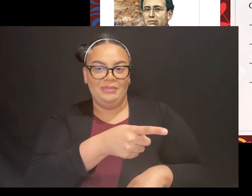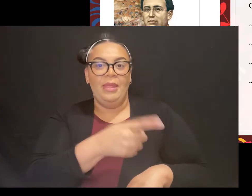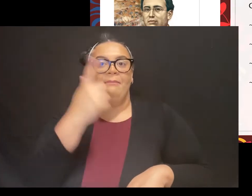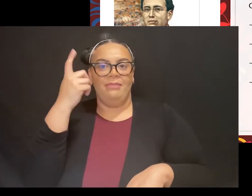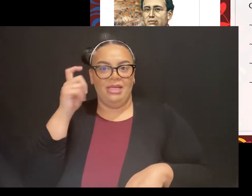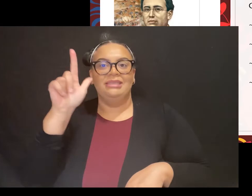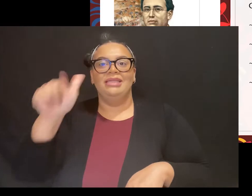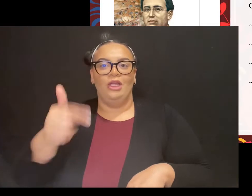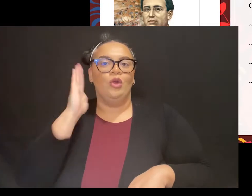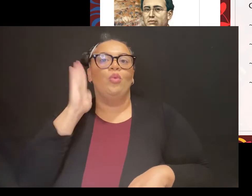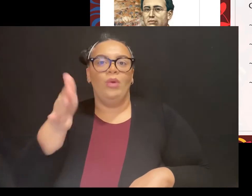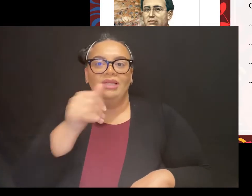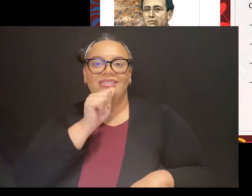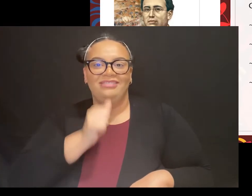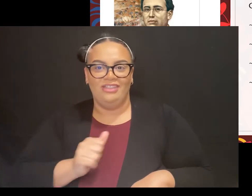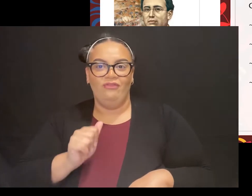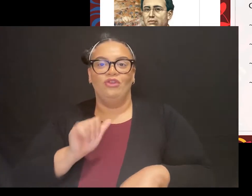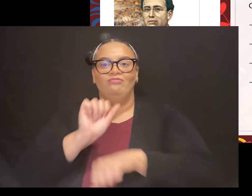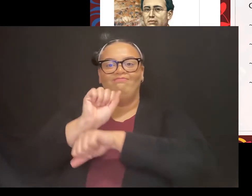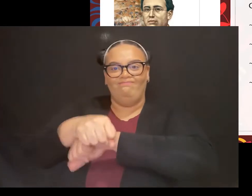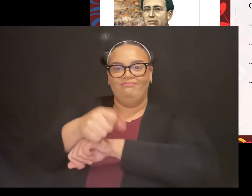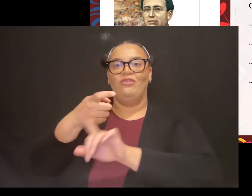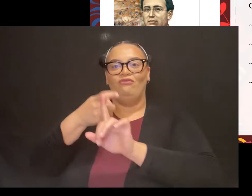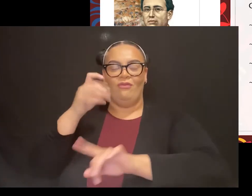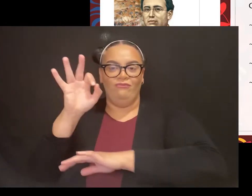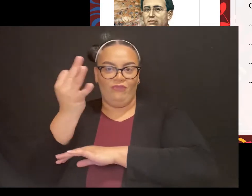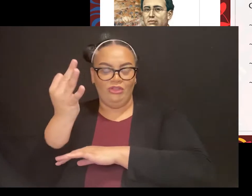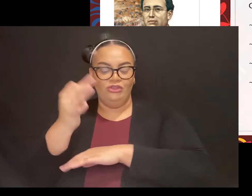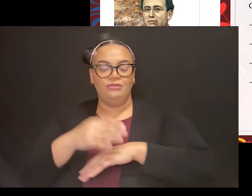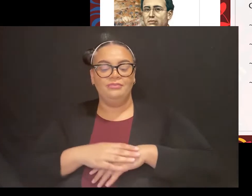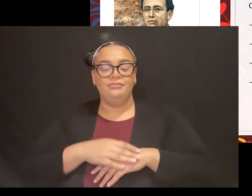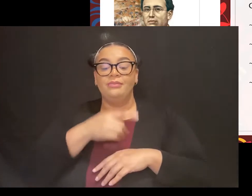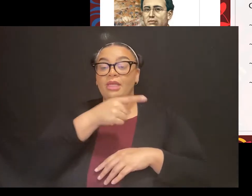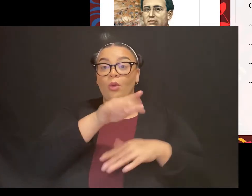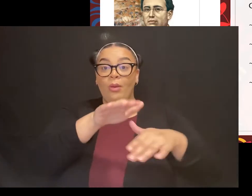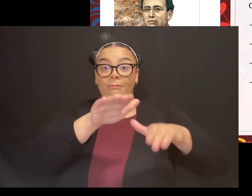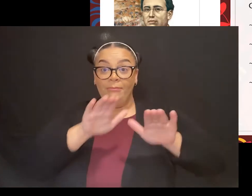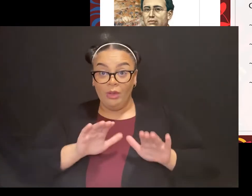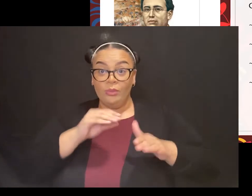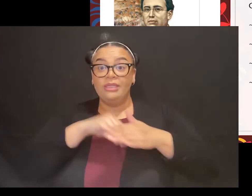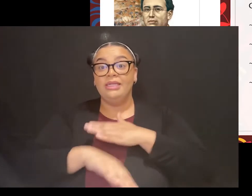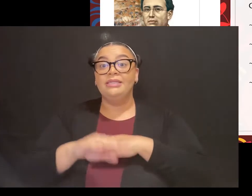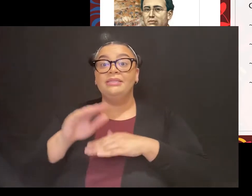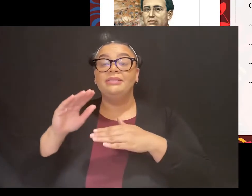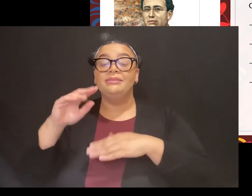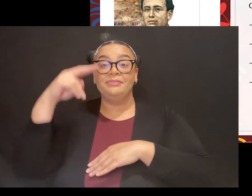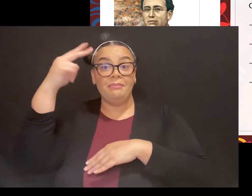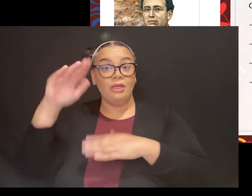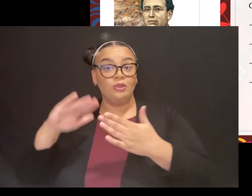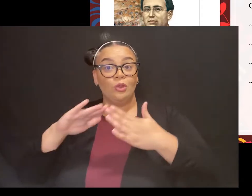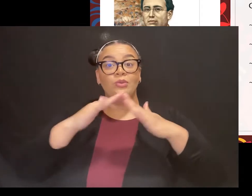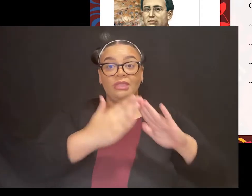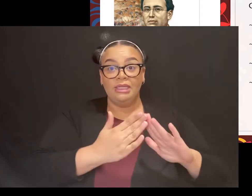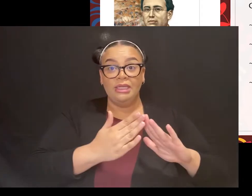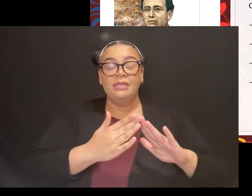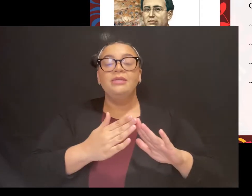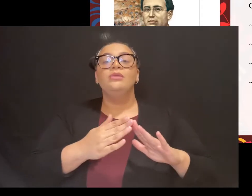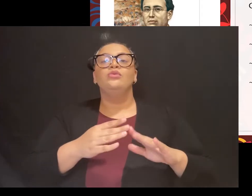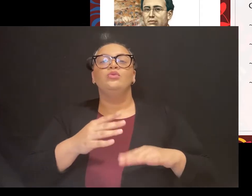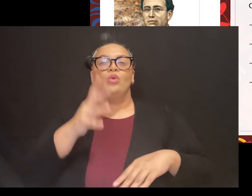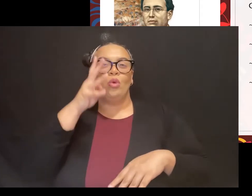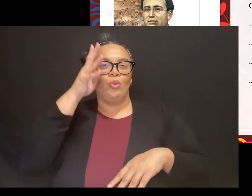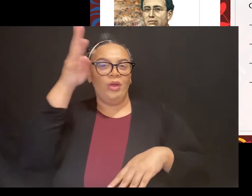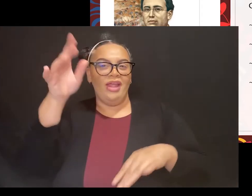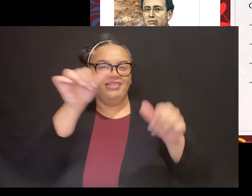City, where a monument was later created there for him, because they moved his body later to Puebla,